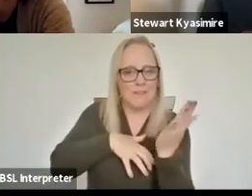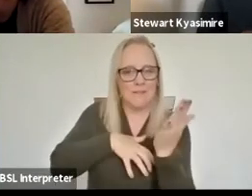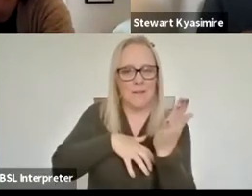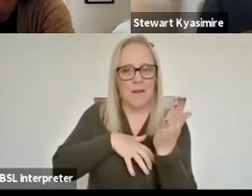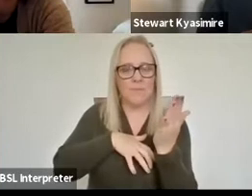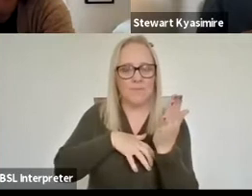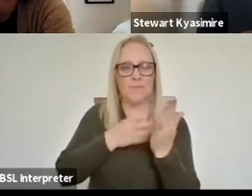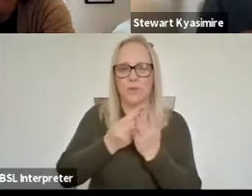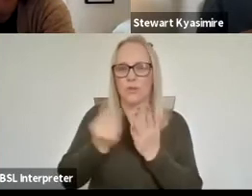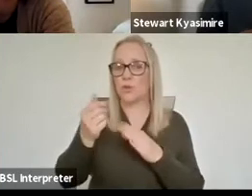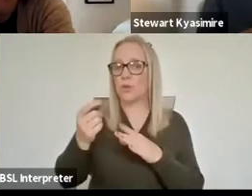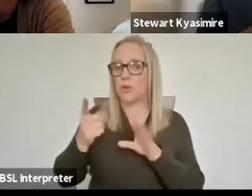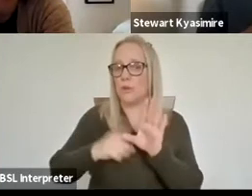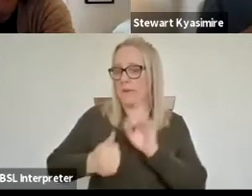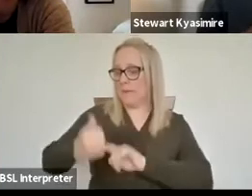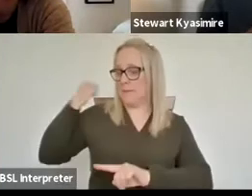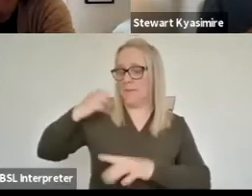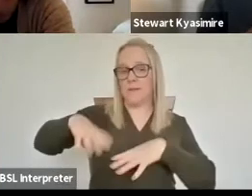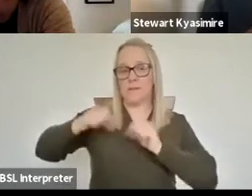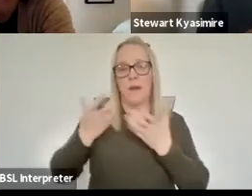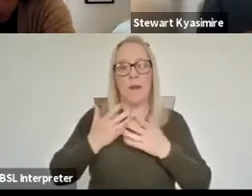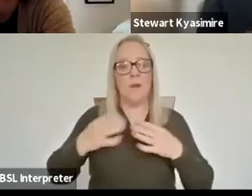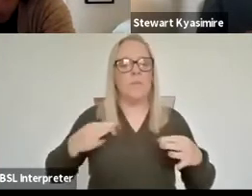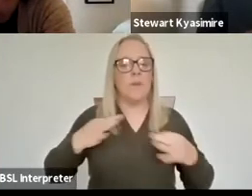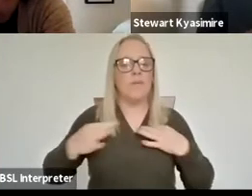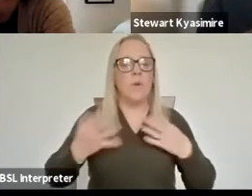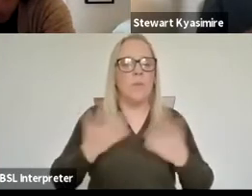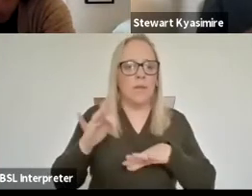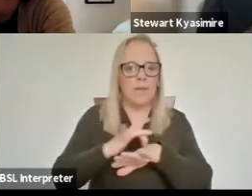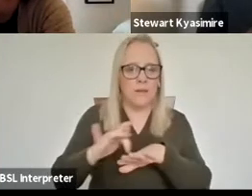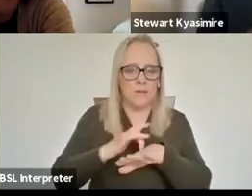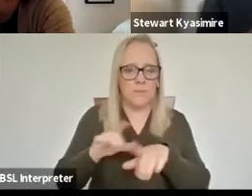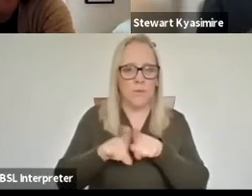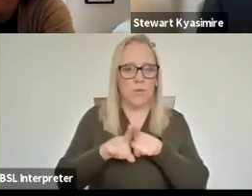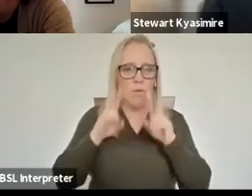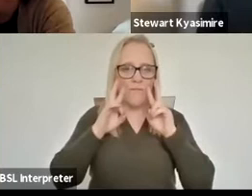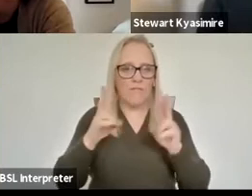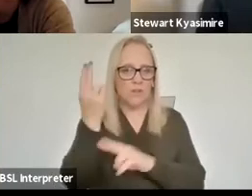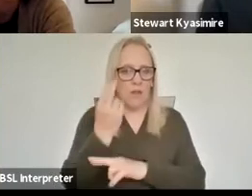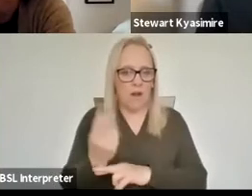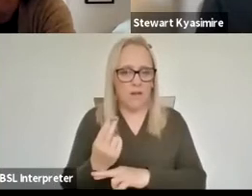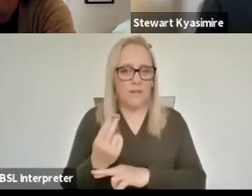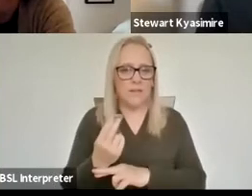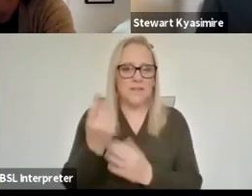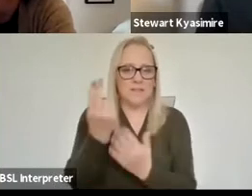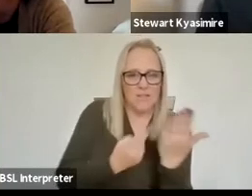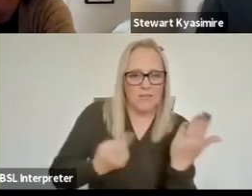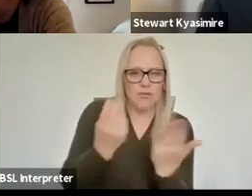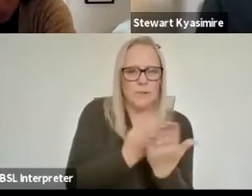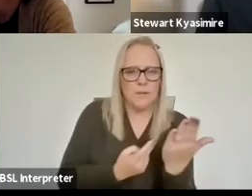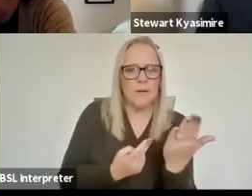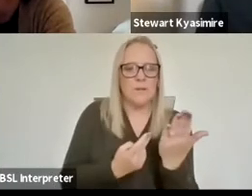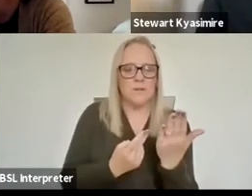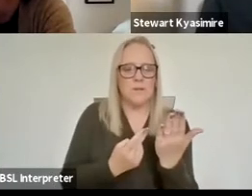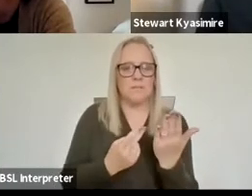performing in theatre um and also working with um visual artists and illustrators um in uh as an